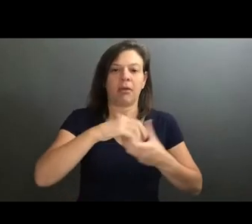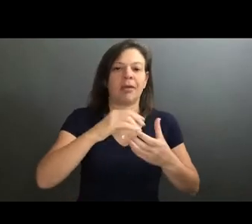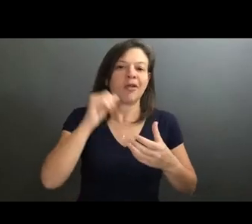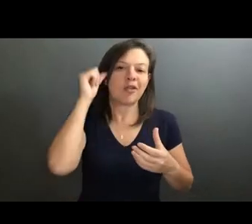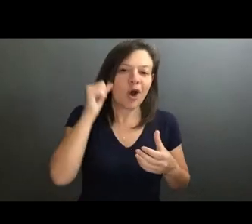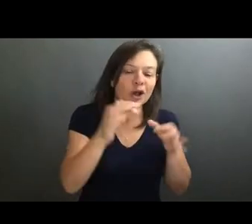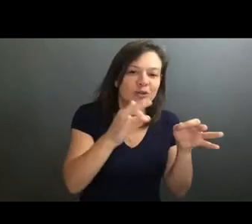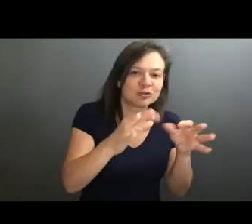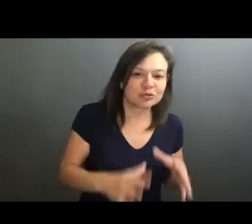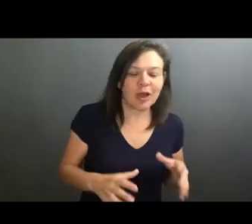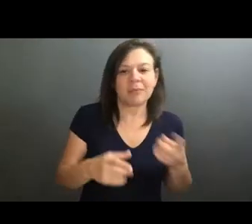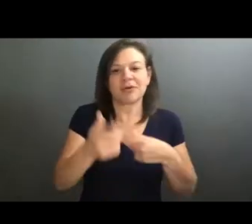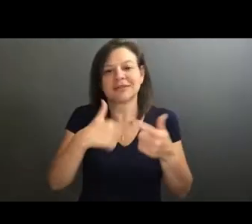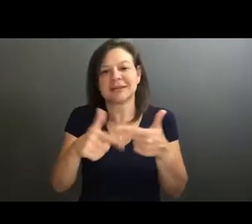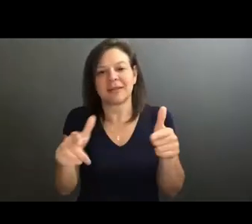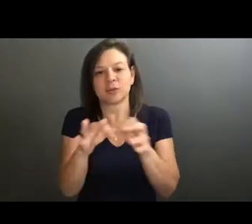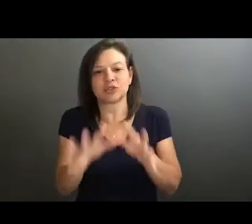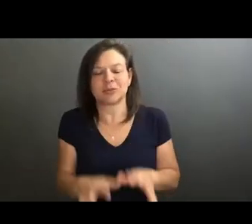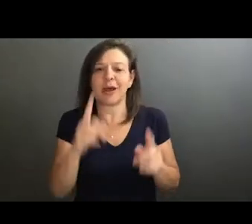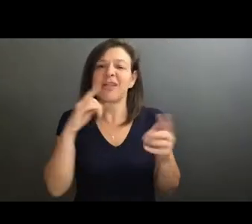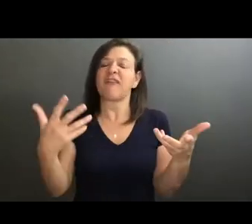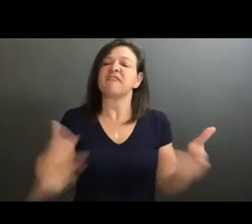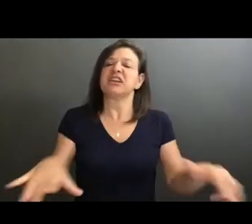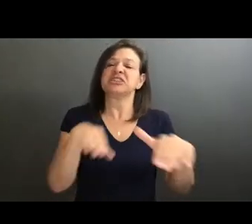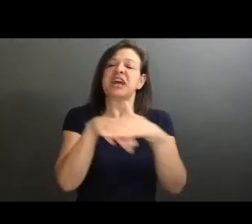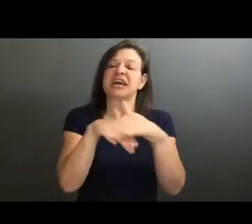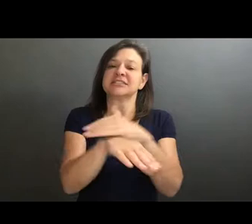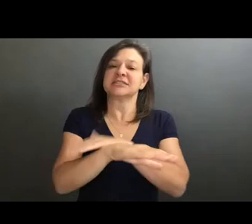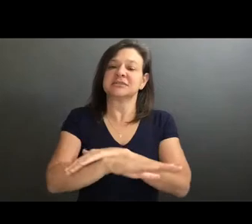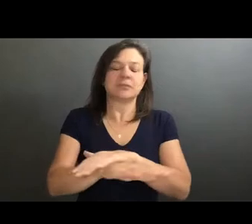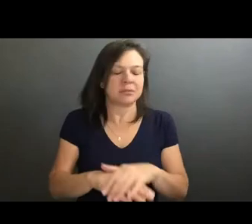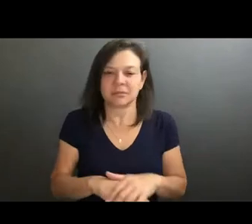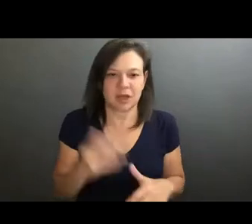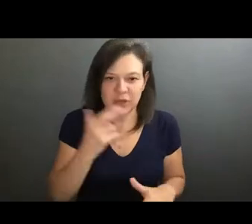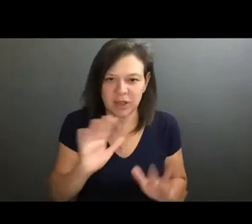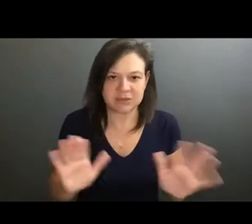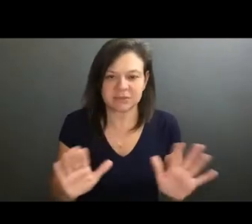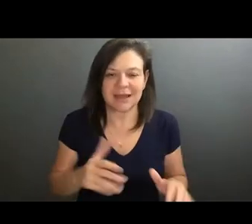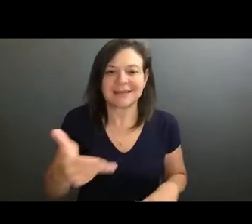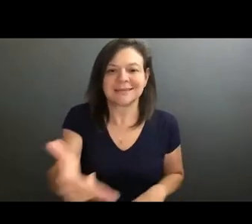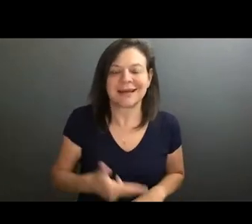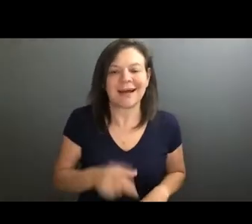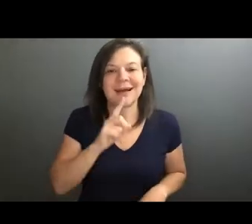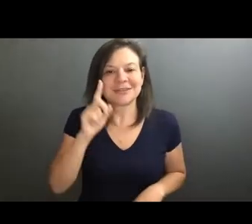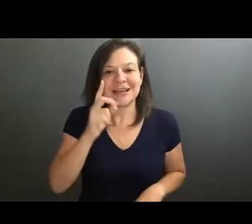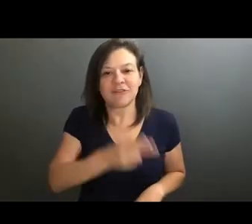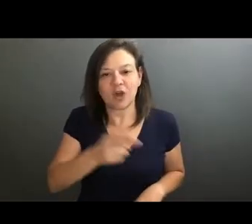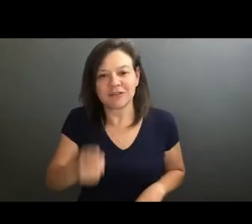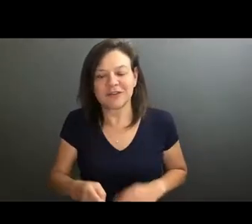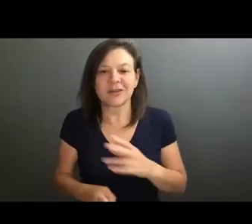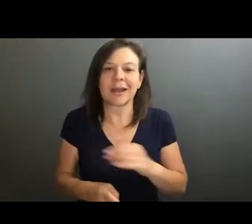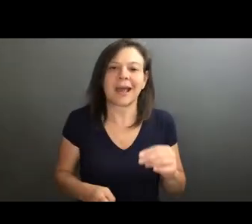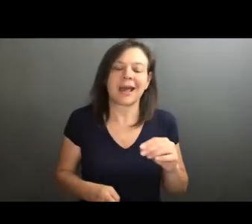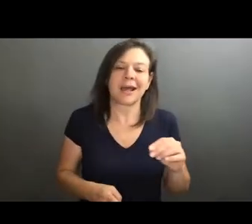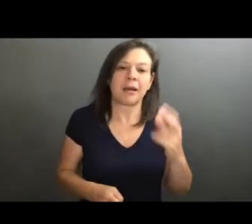and sign language interpreter, I kind of had access covered. But then I realized I needed to hire a deaf or hard of hearing person along with a blind and low